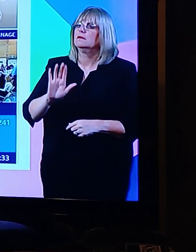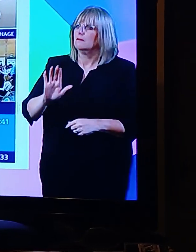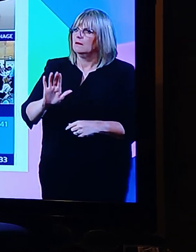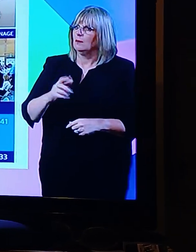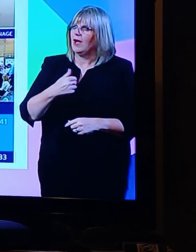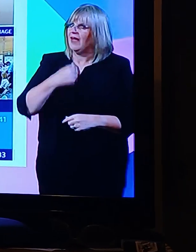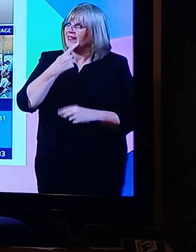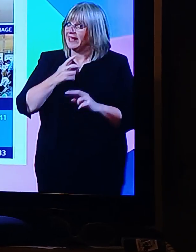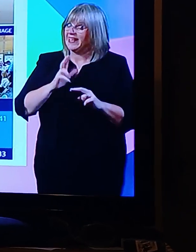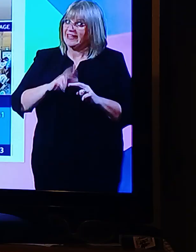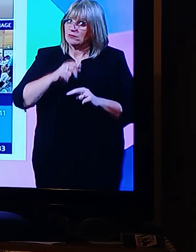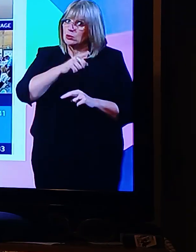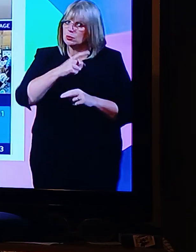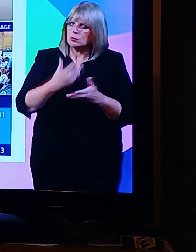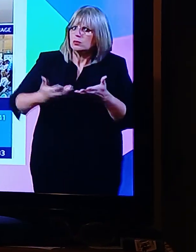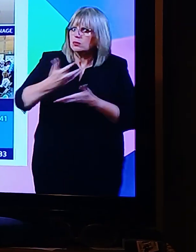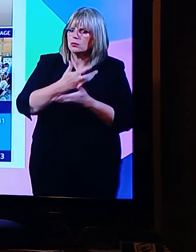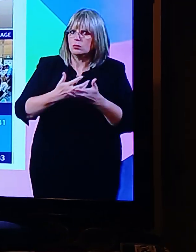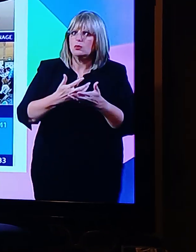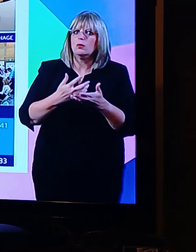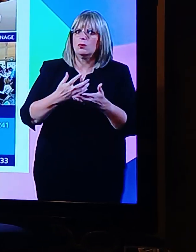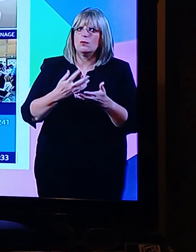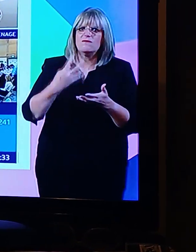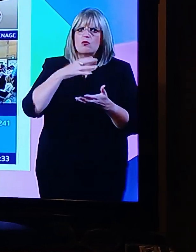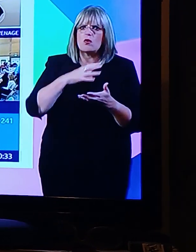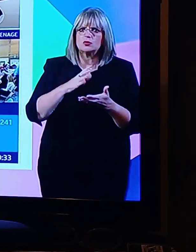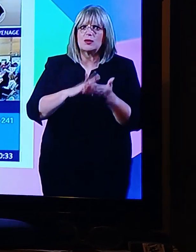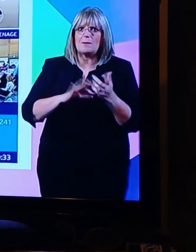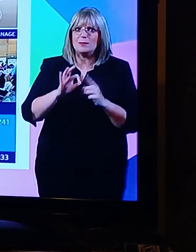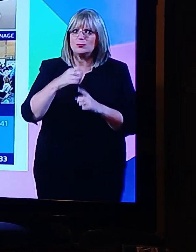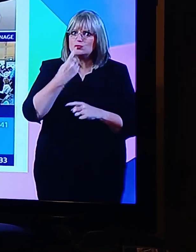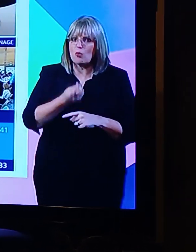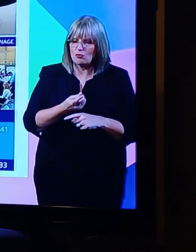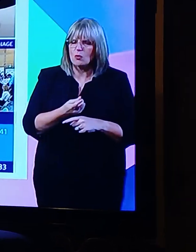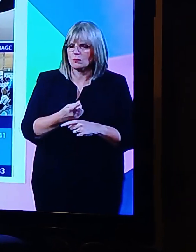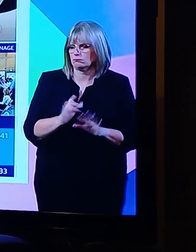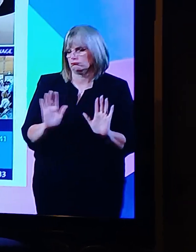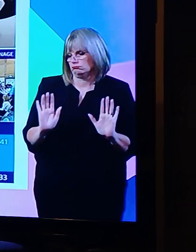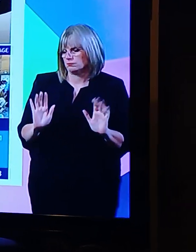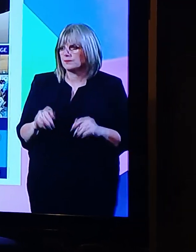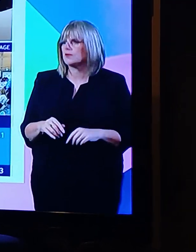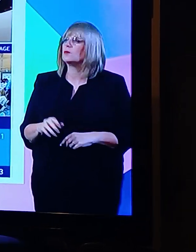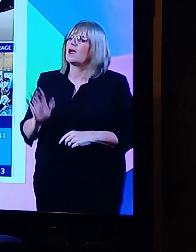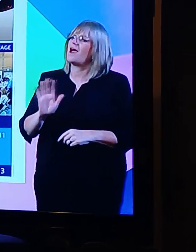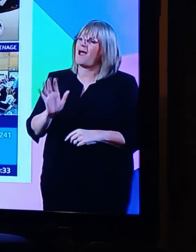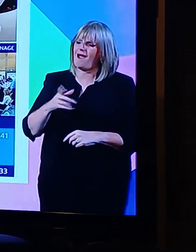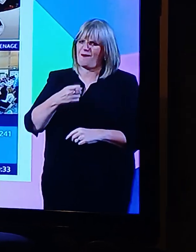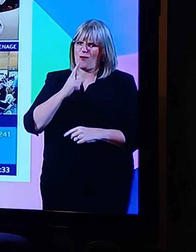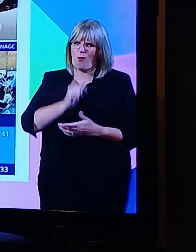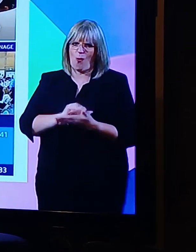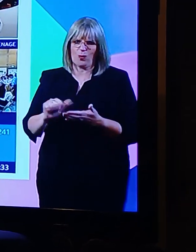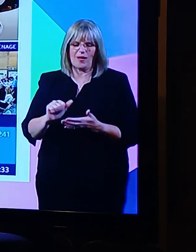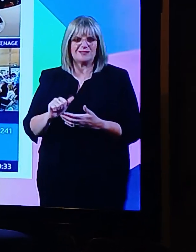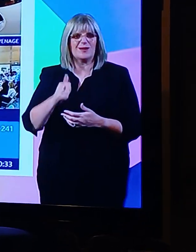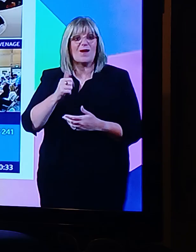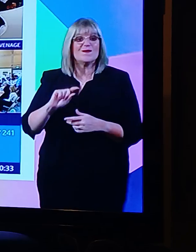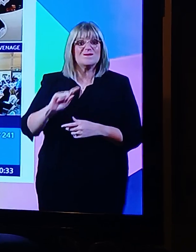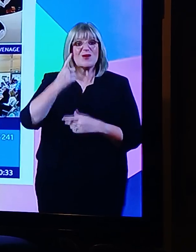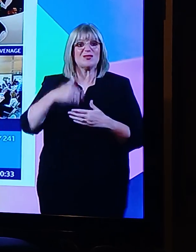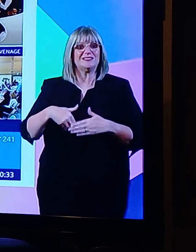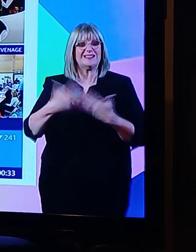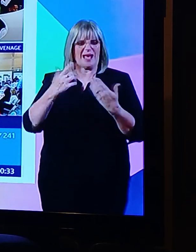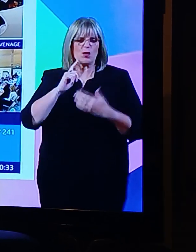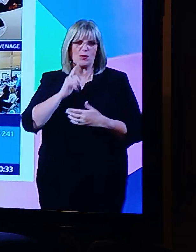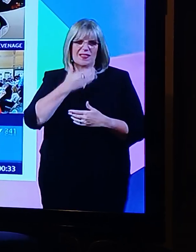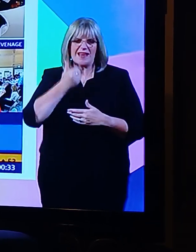tomorrow, and that's how you'd like to be Well, any new MPs are going to say nice things about the Labour Party. He visited Brooklyn Sematary, this bloke did. We are a